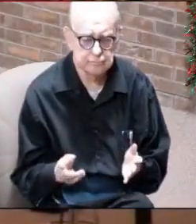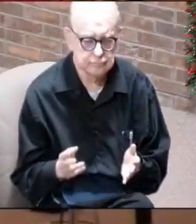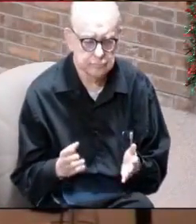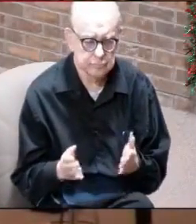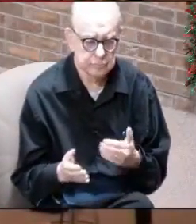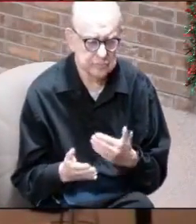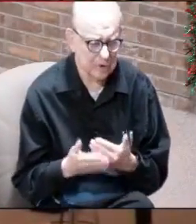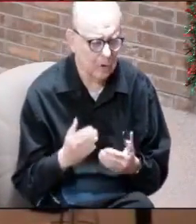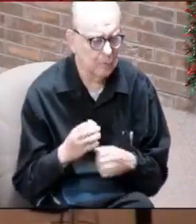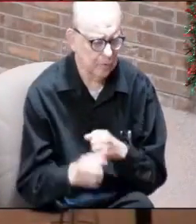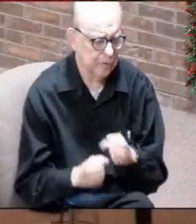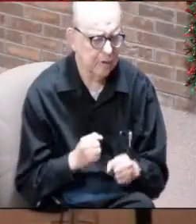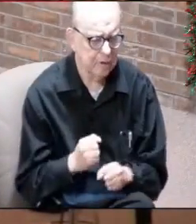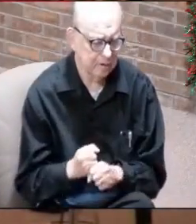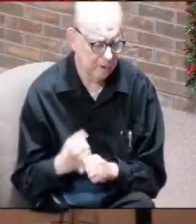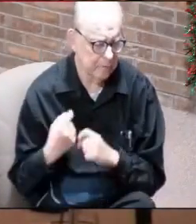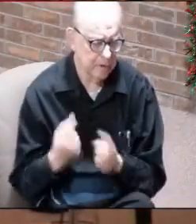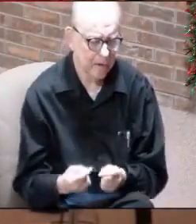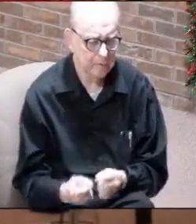almost a year.